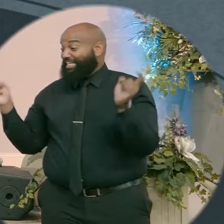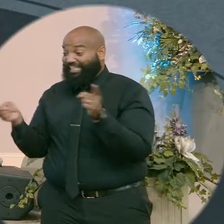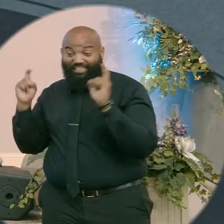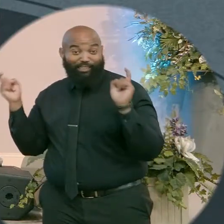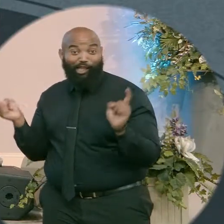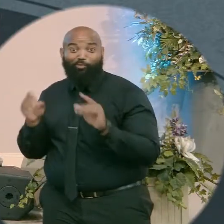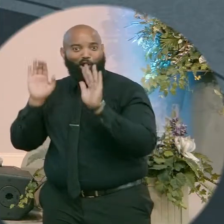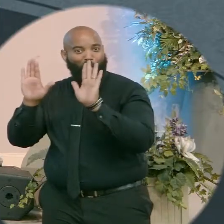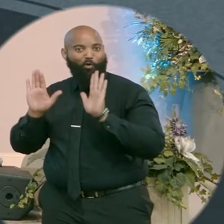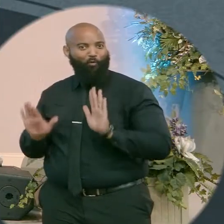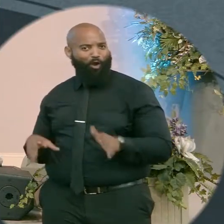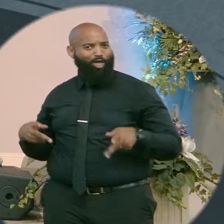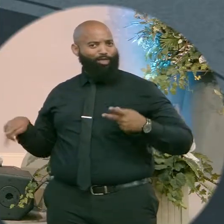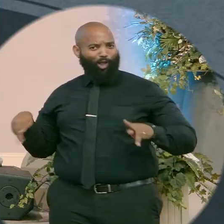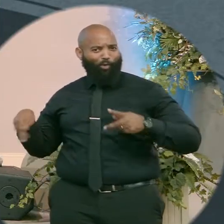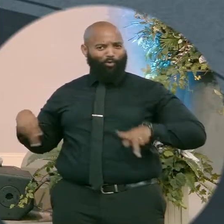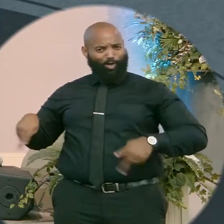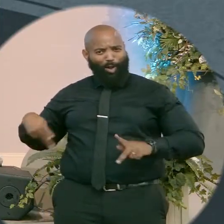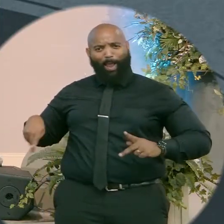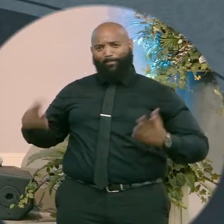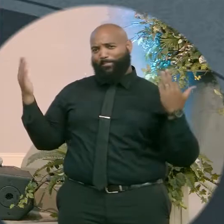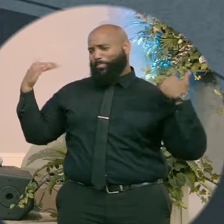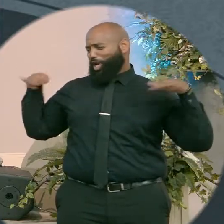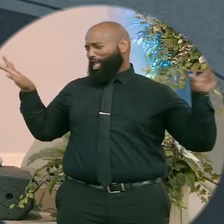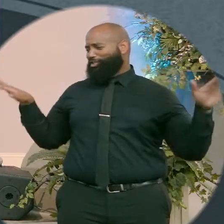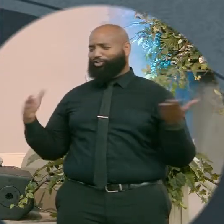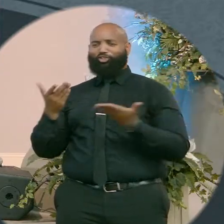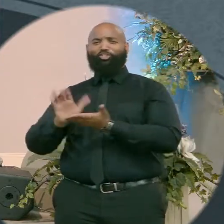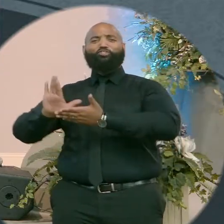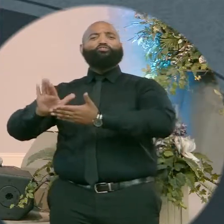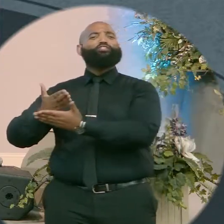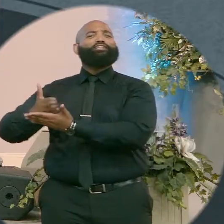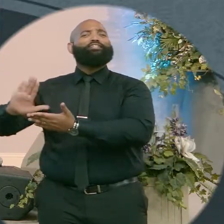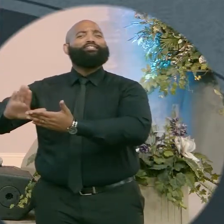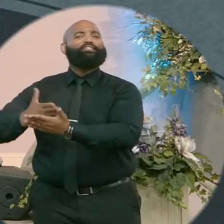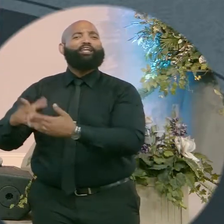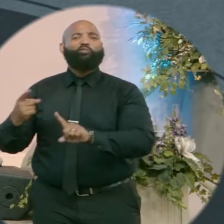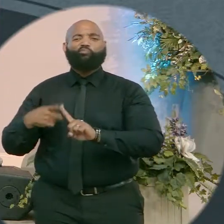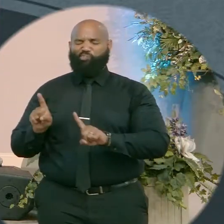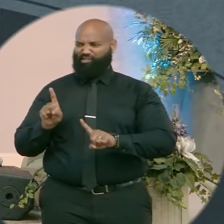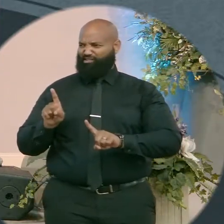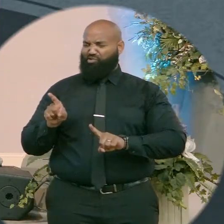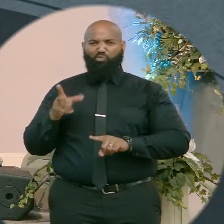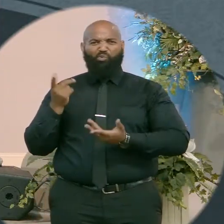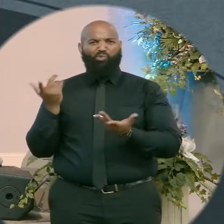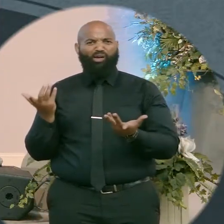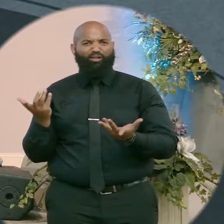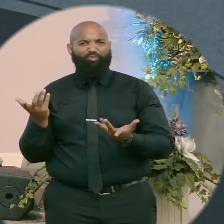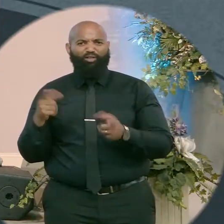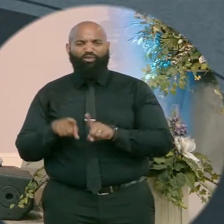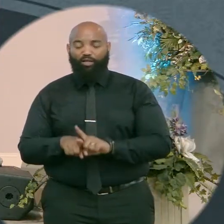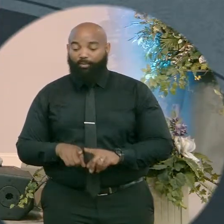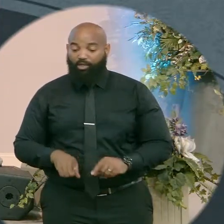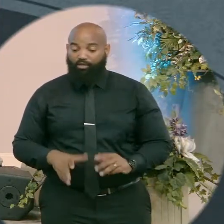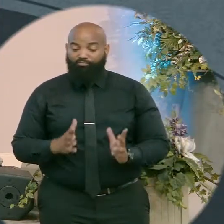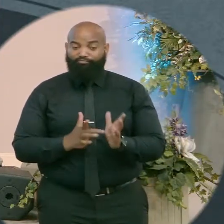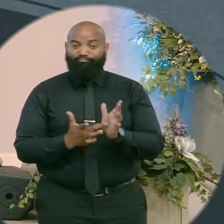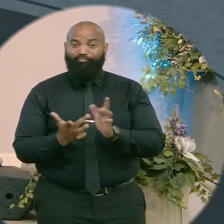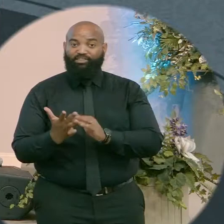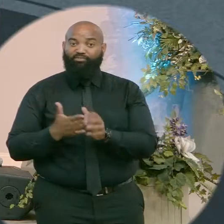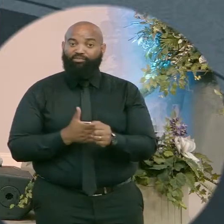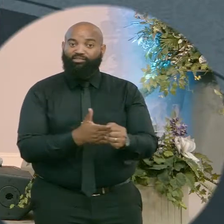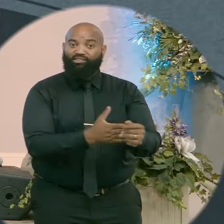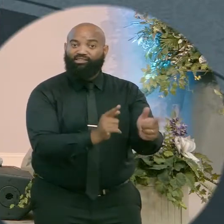we would have expected a party. We would have expected angels rejoicing. We would not have expected the spirit to lead him into the